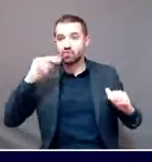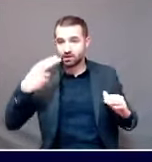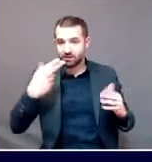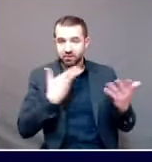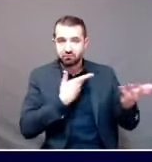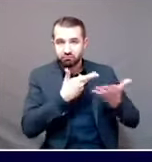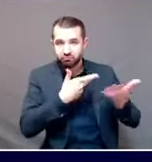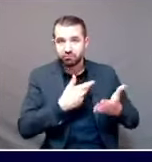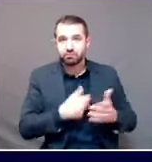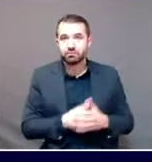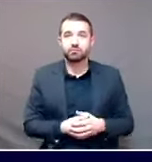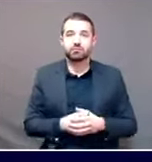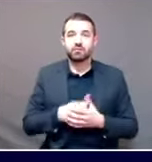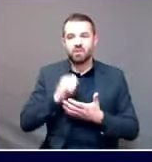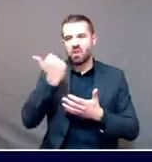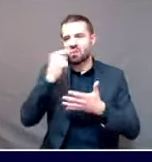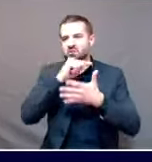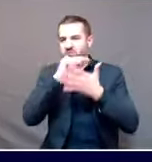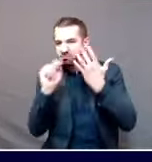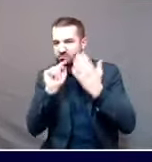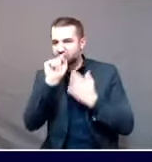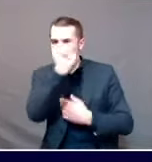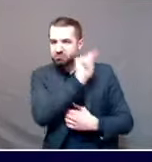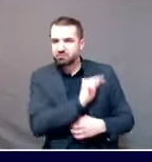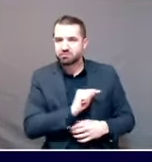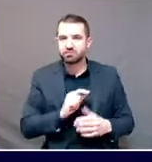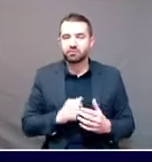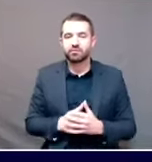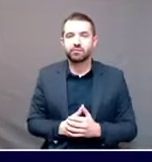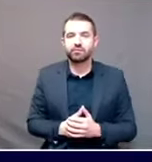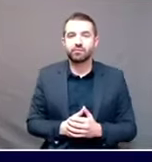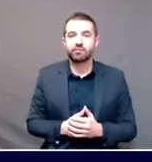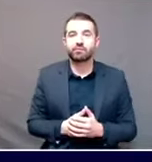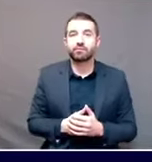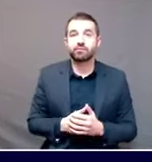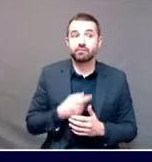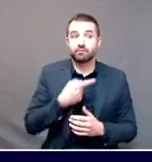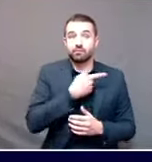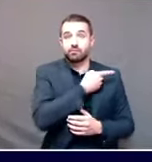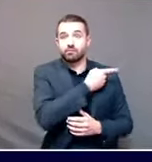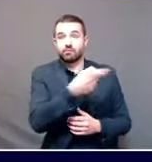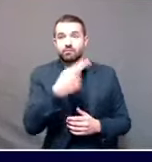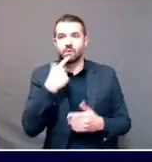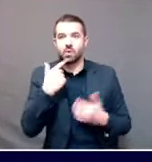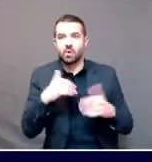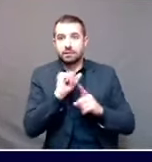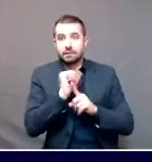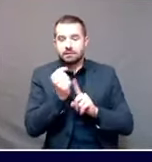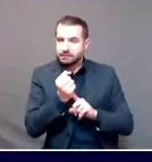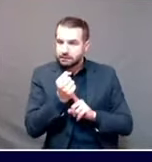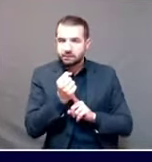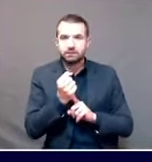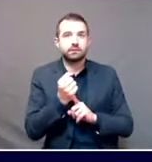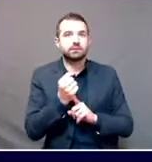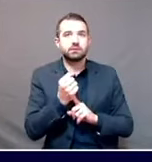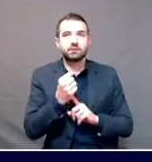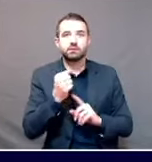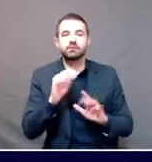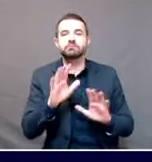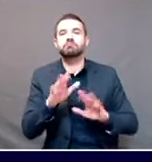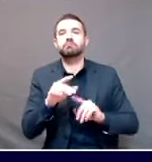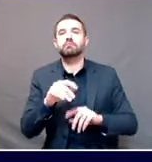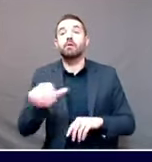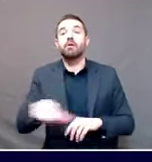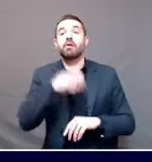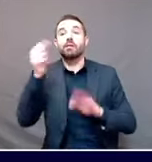states about given that other states have suffered more sooner. Other states have found themselves in the position